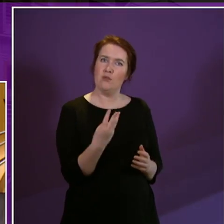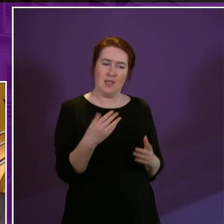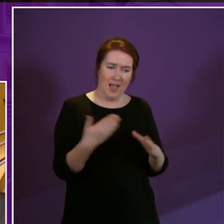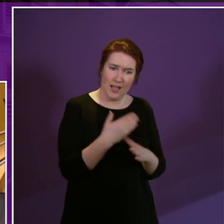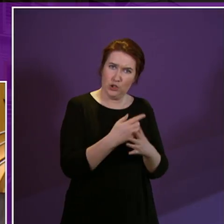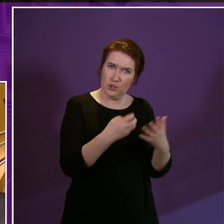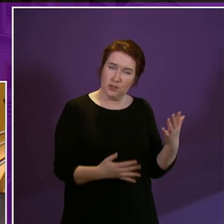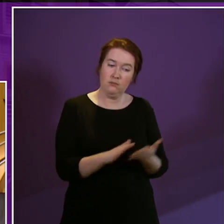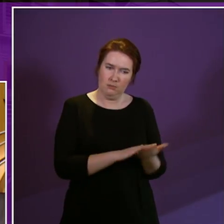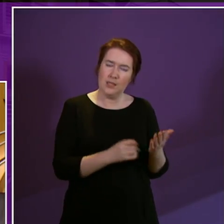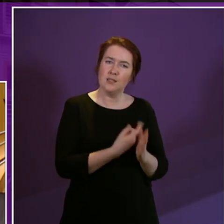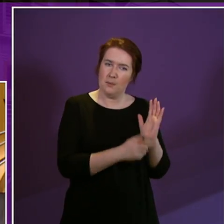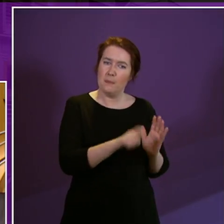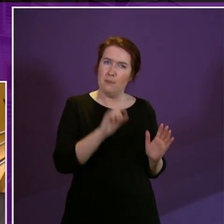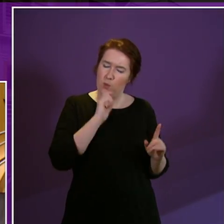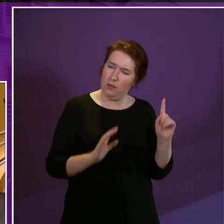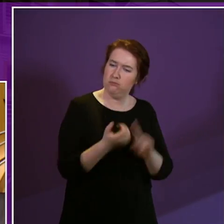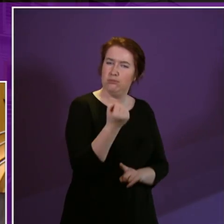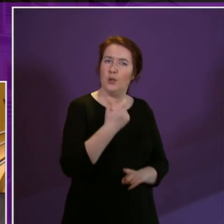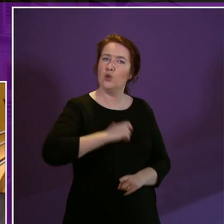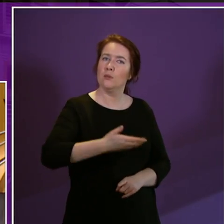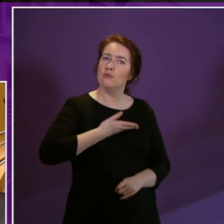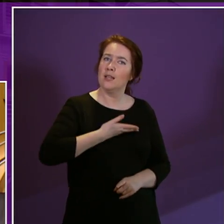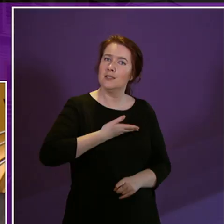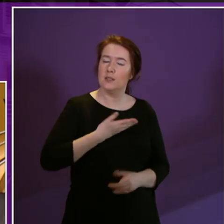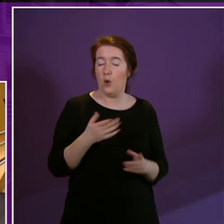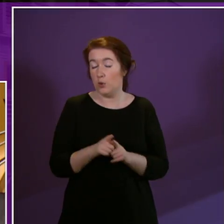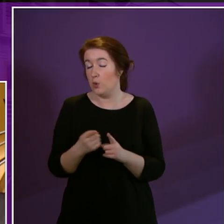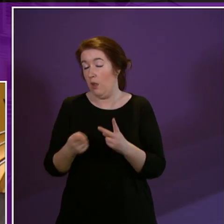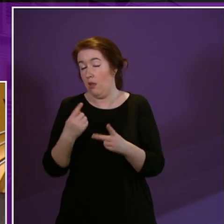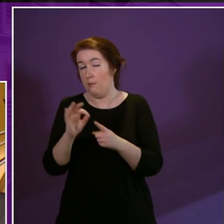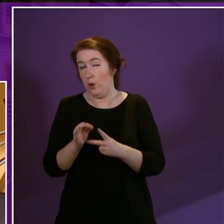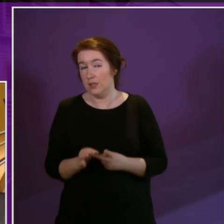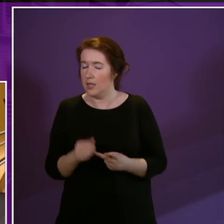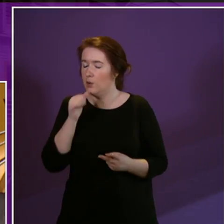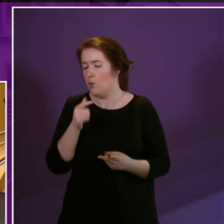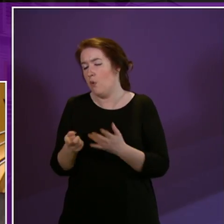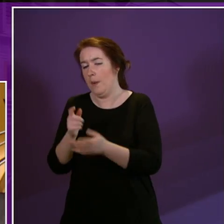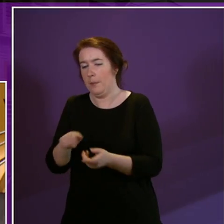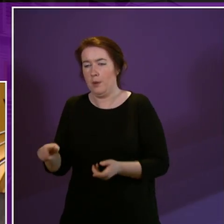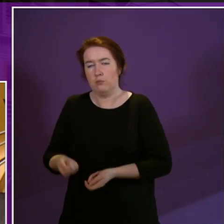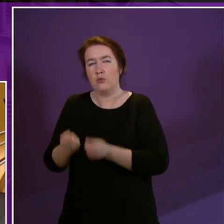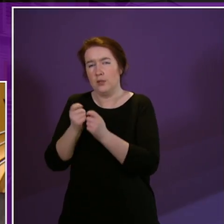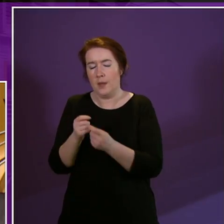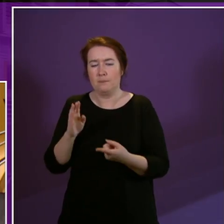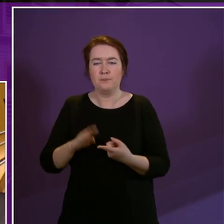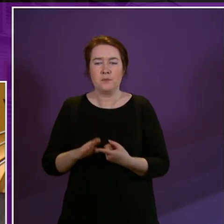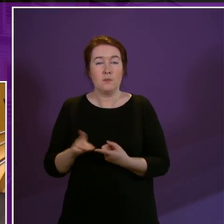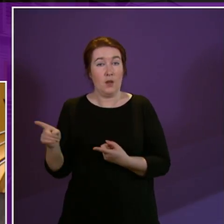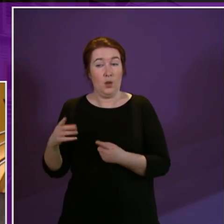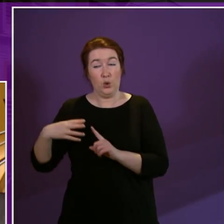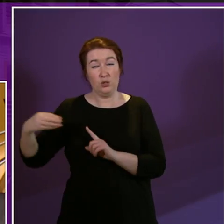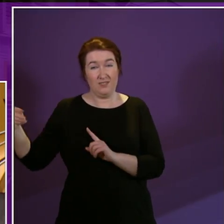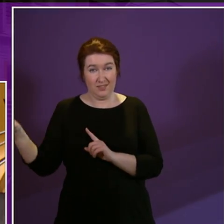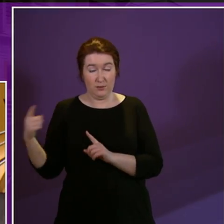people gaining their human rights. If we can just make a couple of points it's already been made by various other members. When the Tories talk